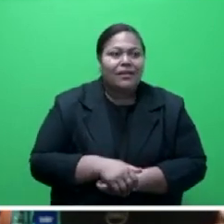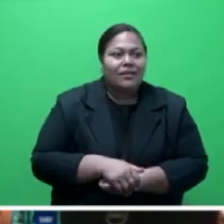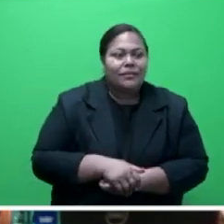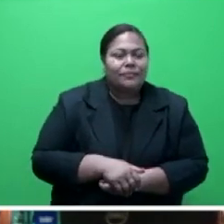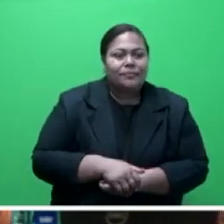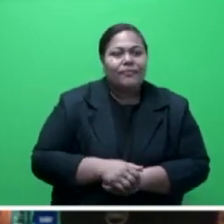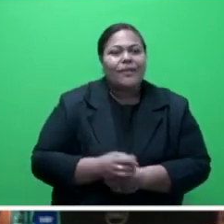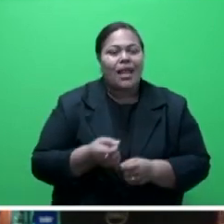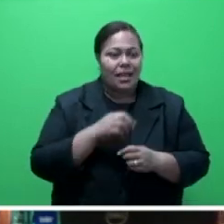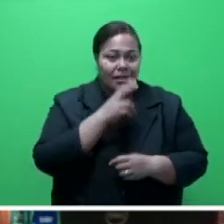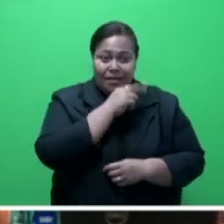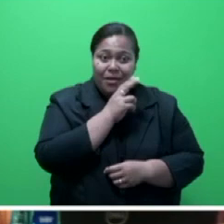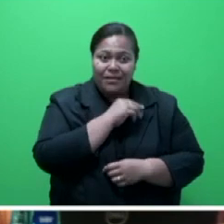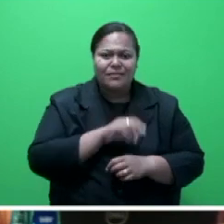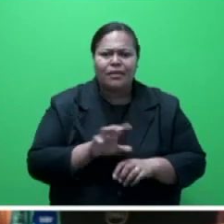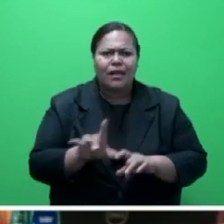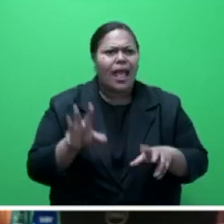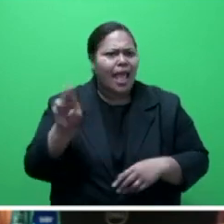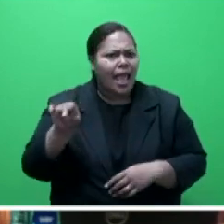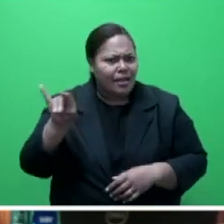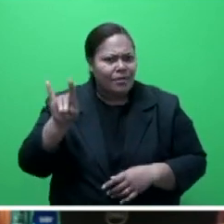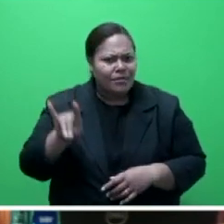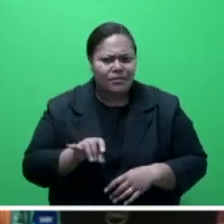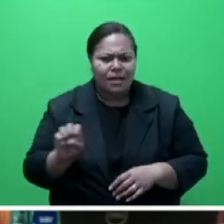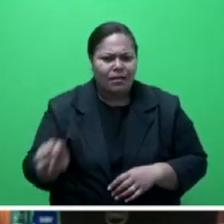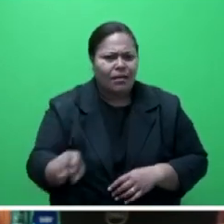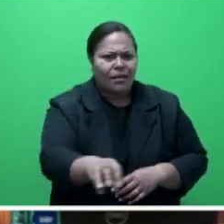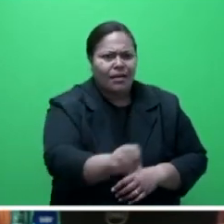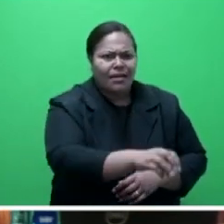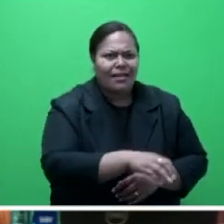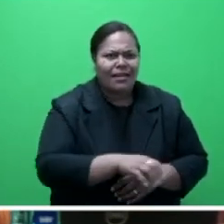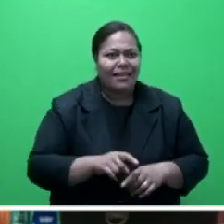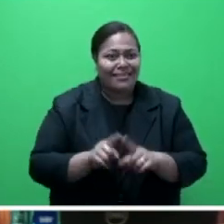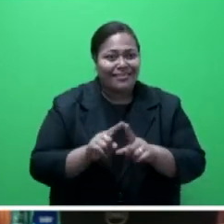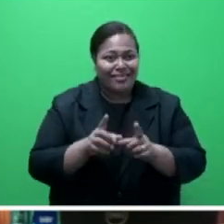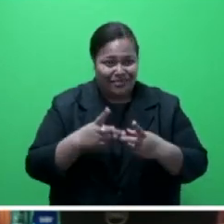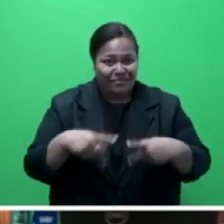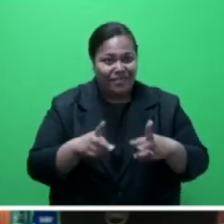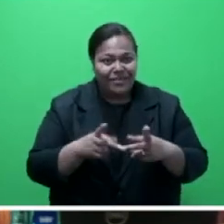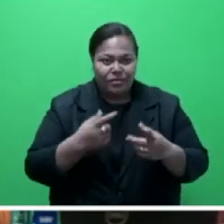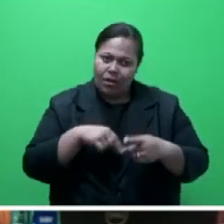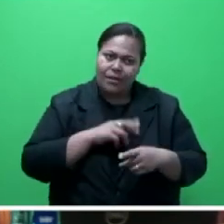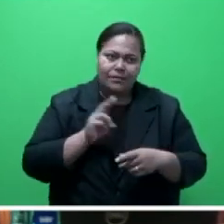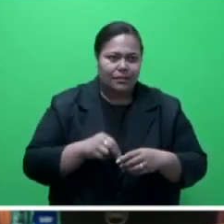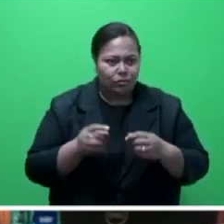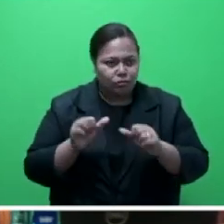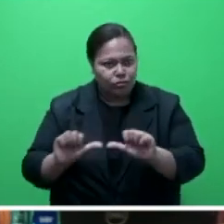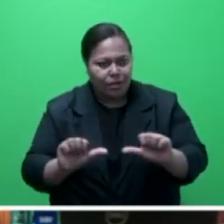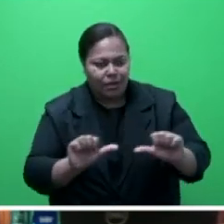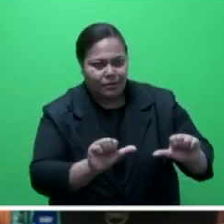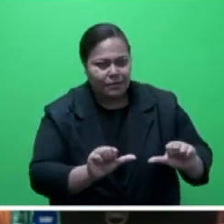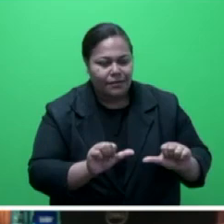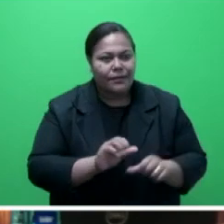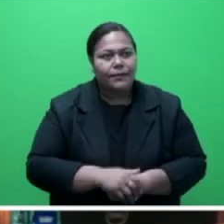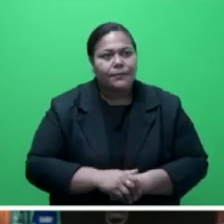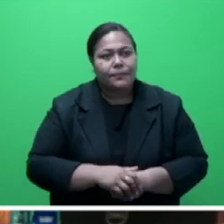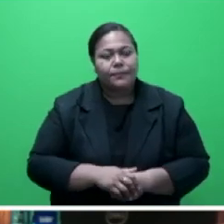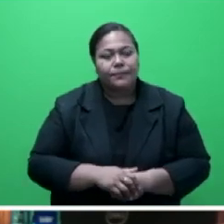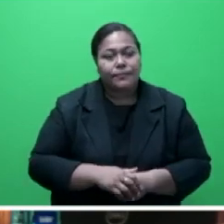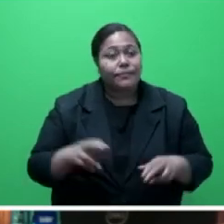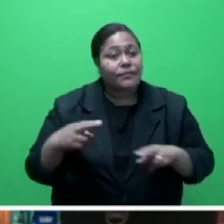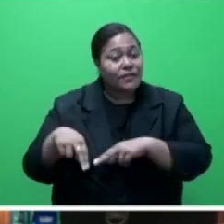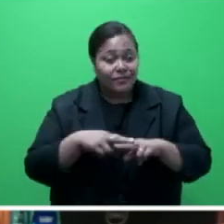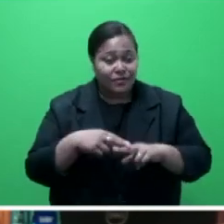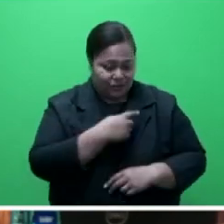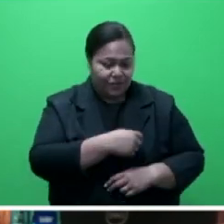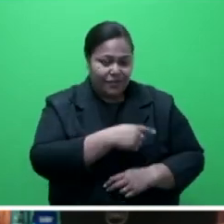distribution, resilience ability, vulnerability status and biological characteristics. Mr Speaker said, Fiji has committed to a number